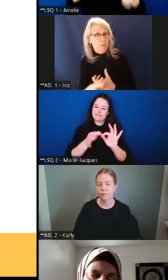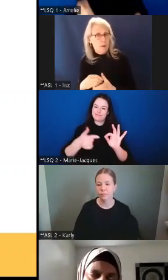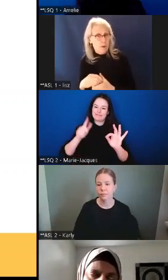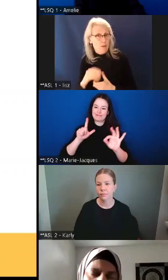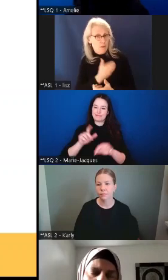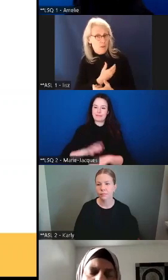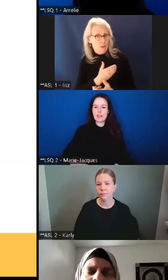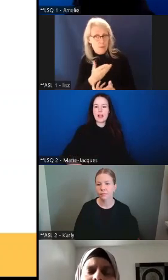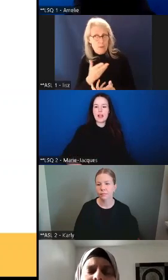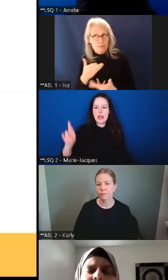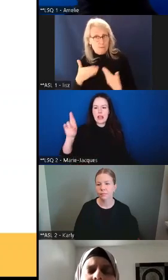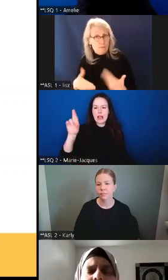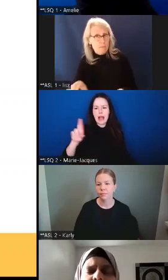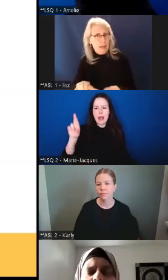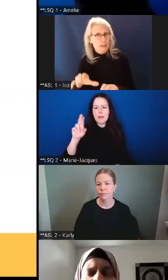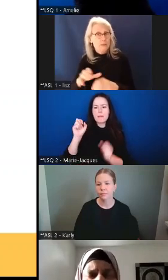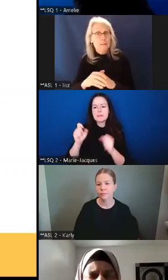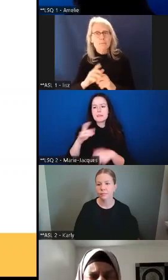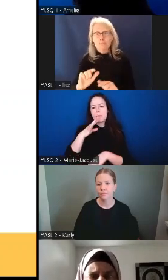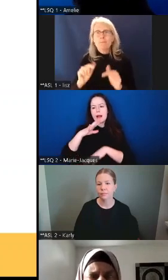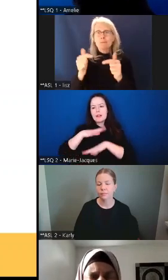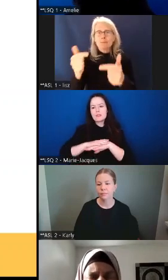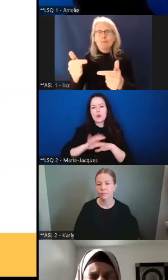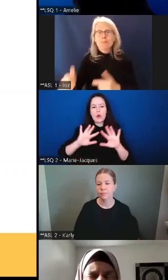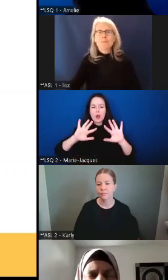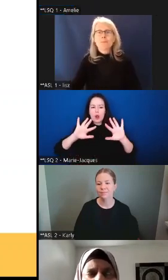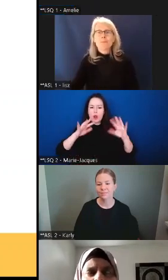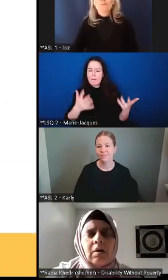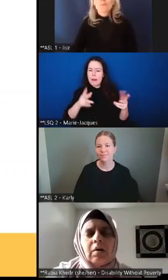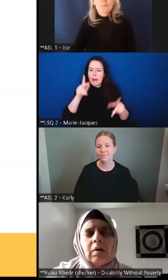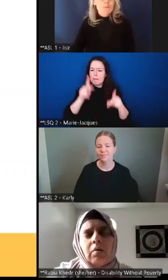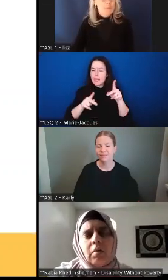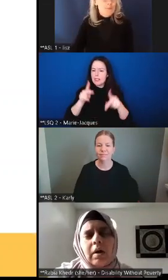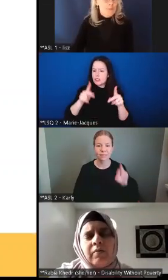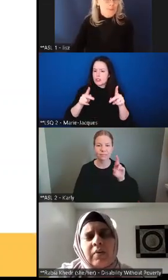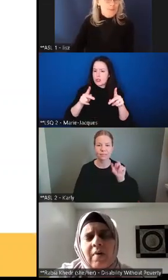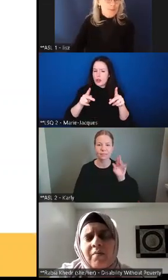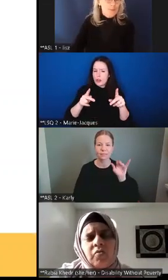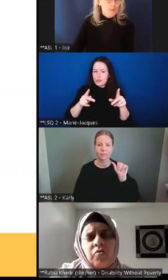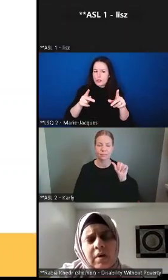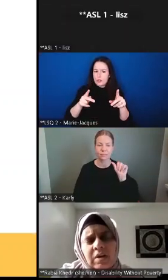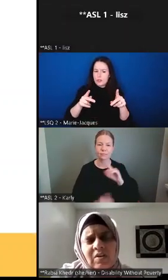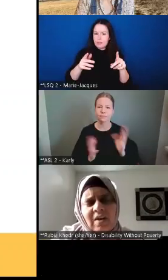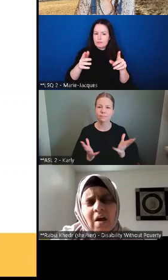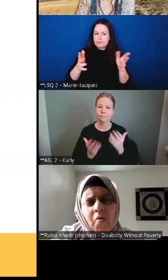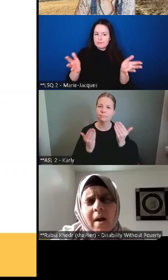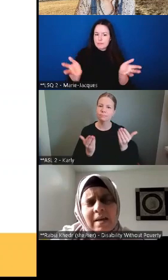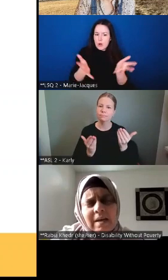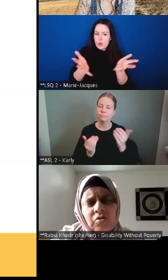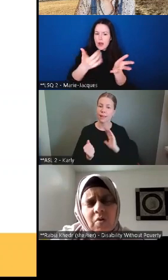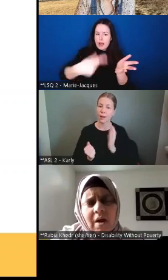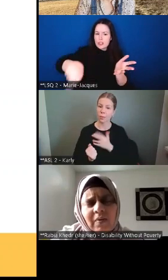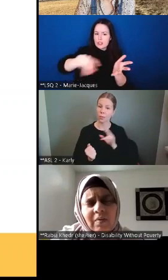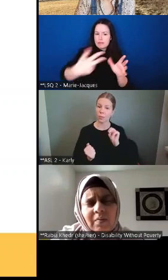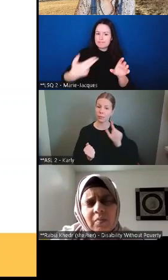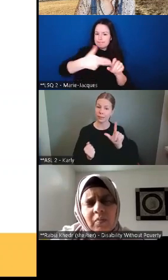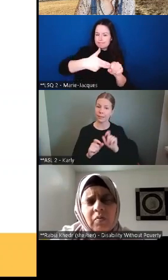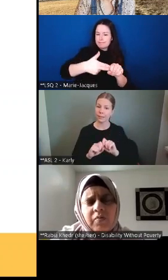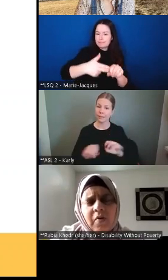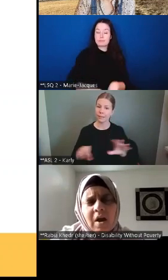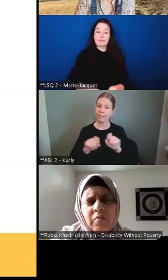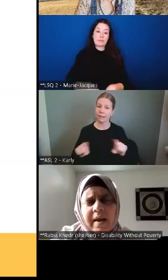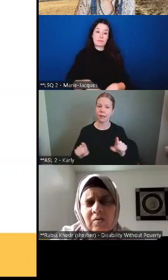do well again sign up for our newsletter if you have a story to tell write it to us